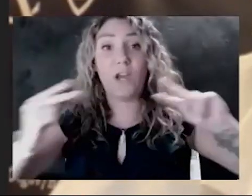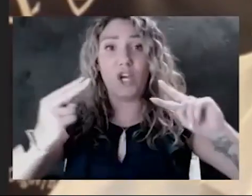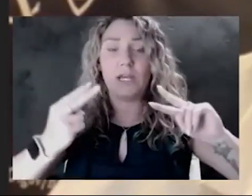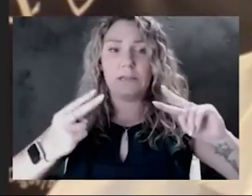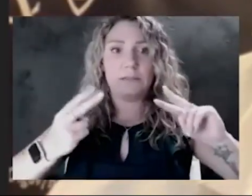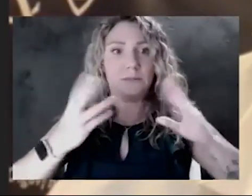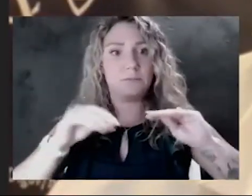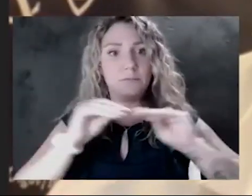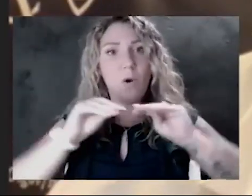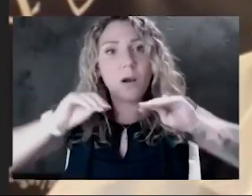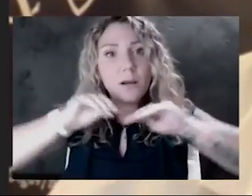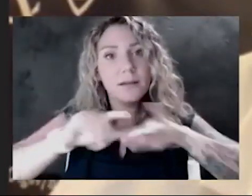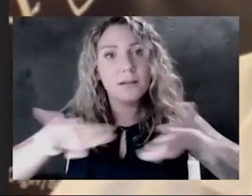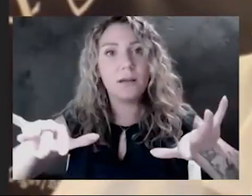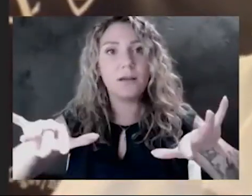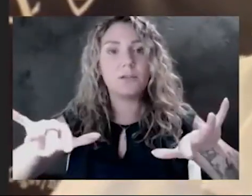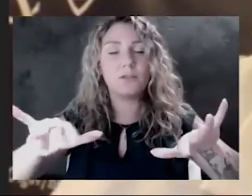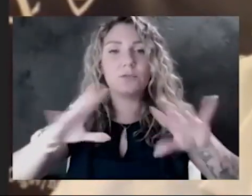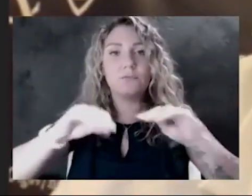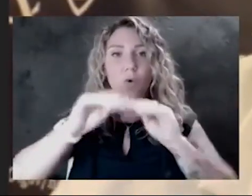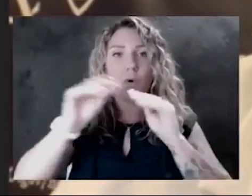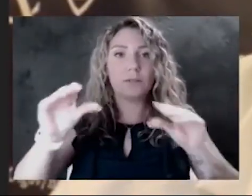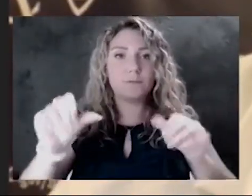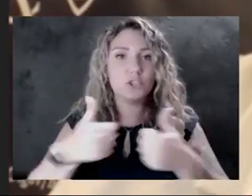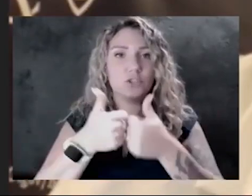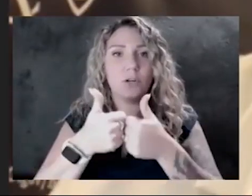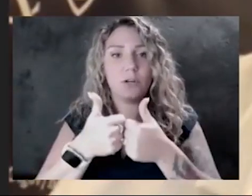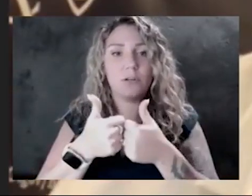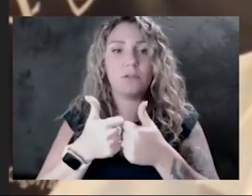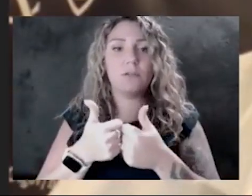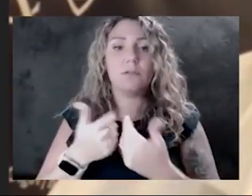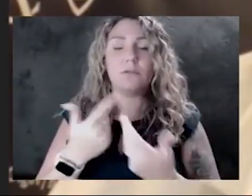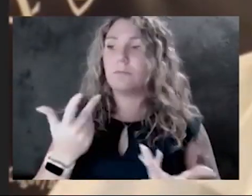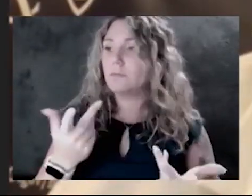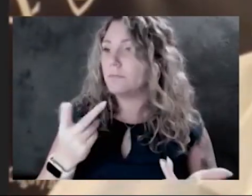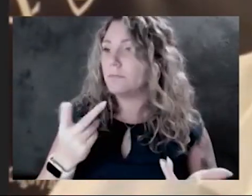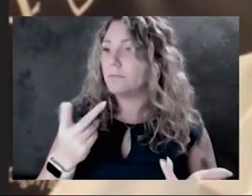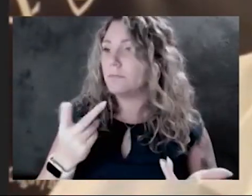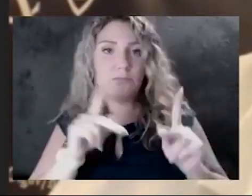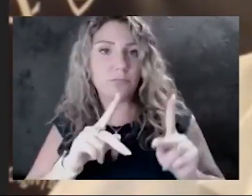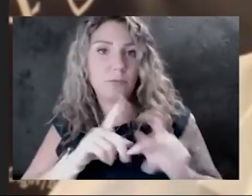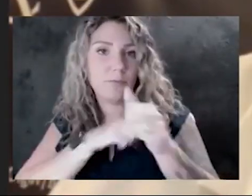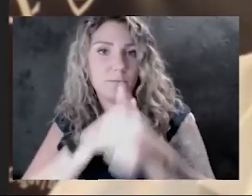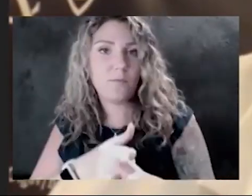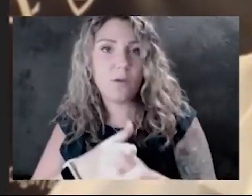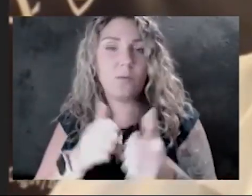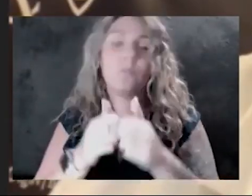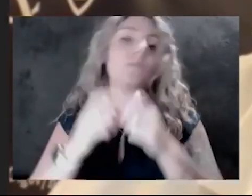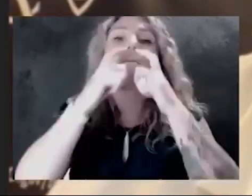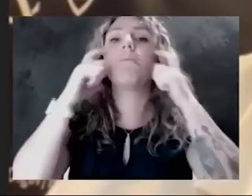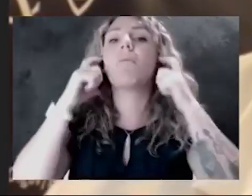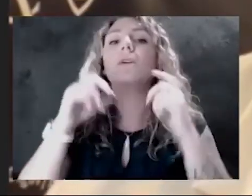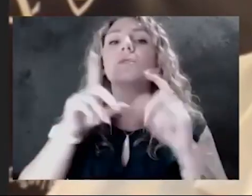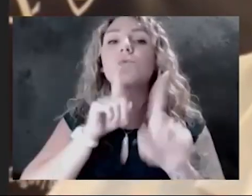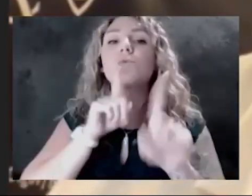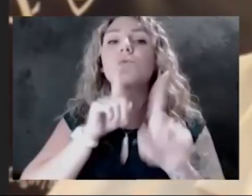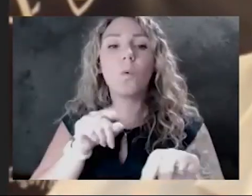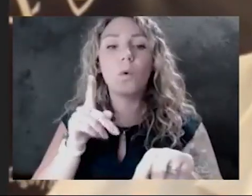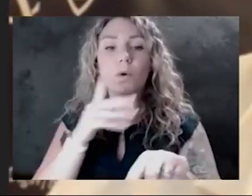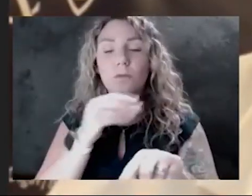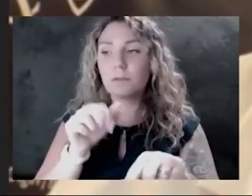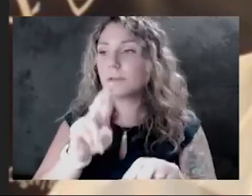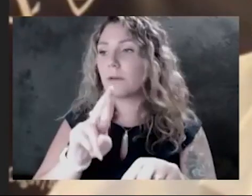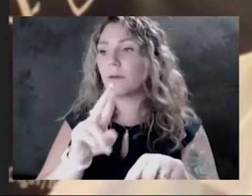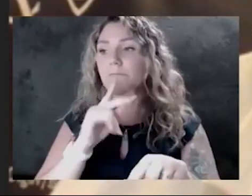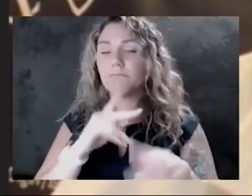be more of a challenge? Do folks comply with the mask orders and more and more of those that